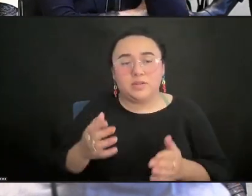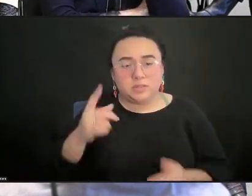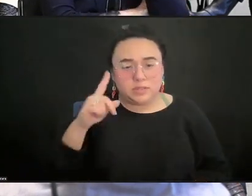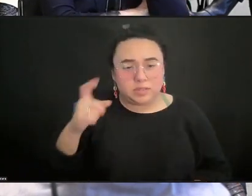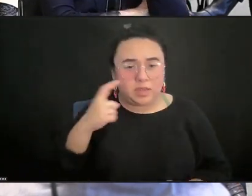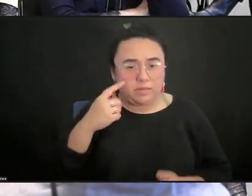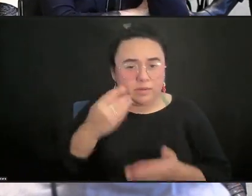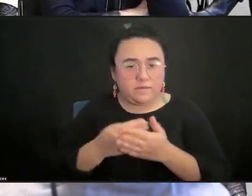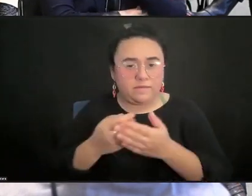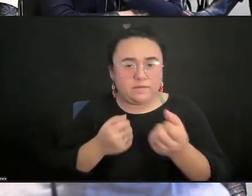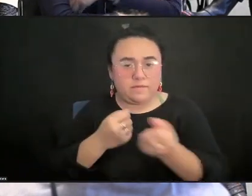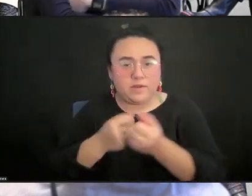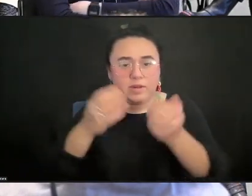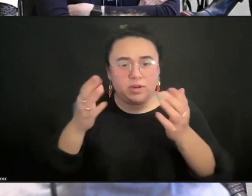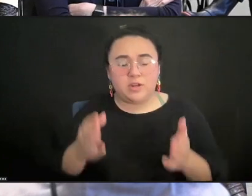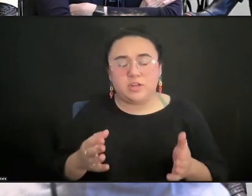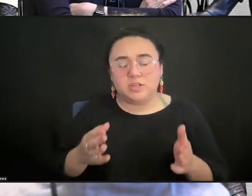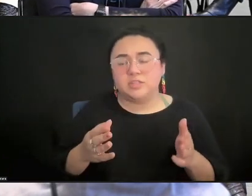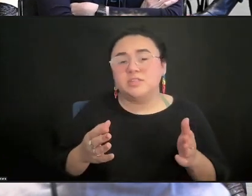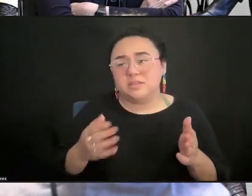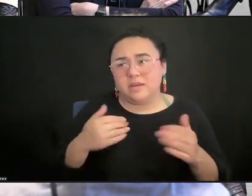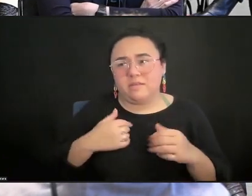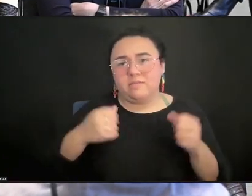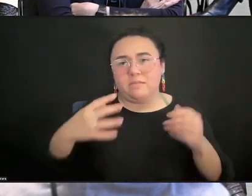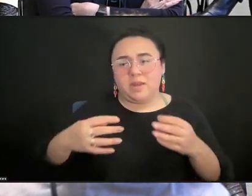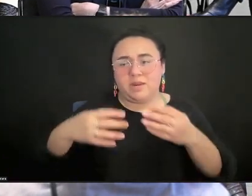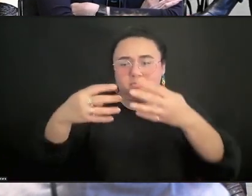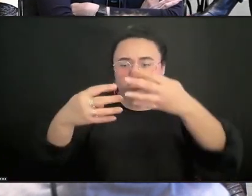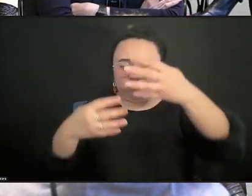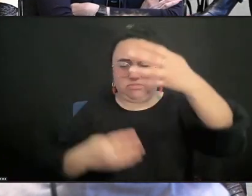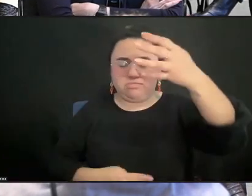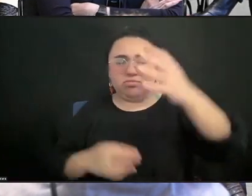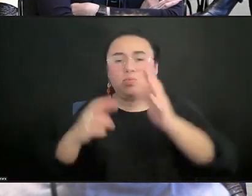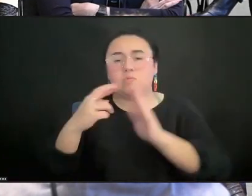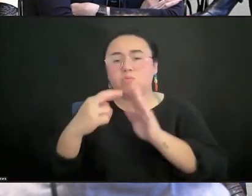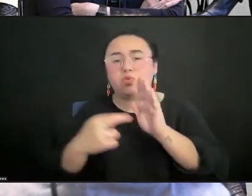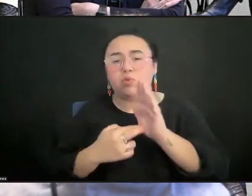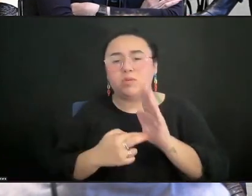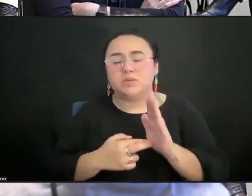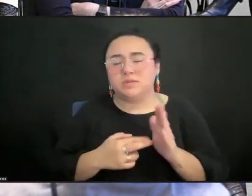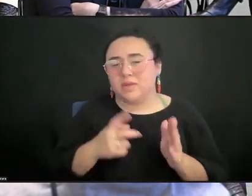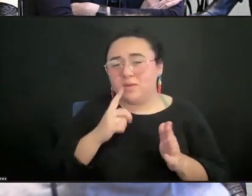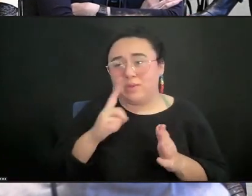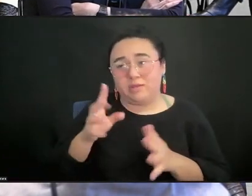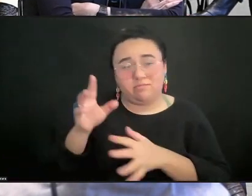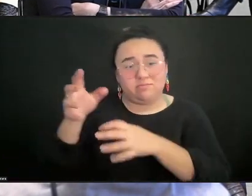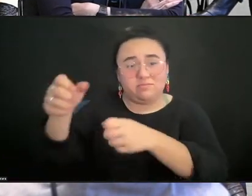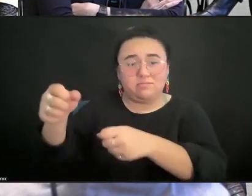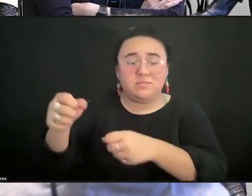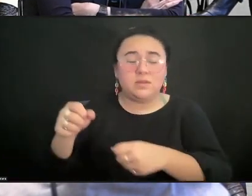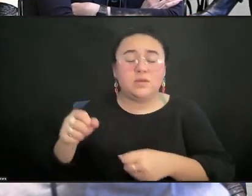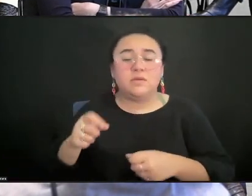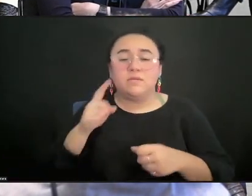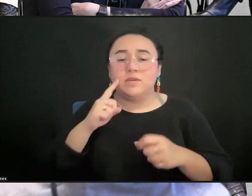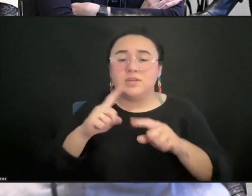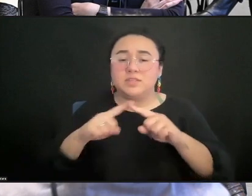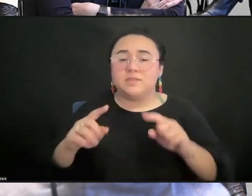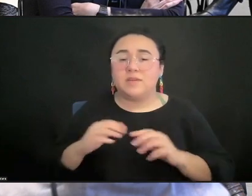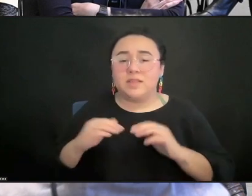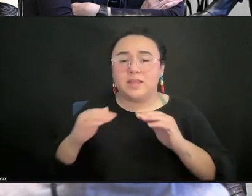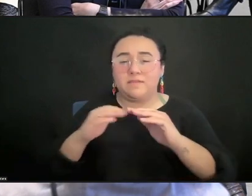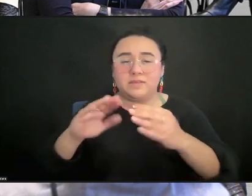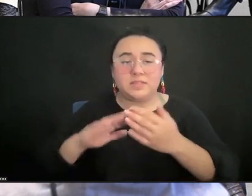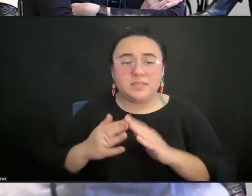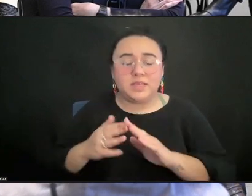went out the door. My colleagues at the city level, my colleagues across the country at the government level, the NEA. All of a sudden,